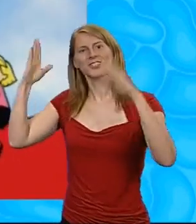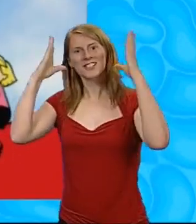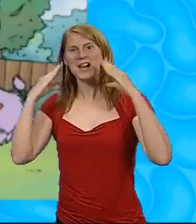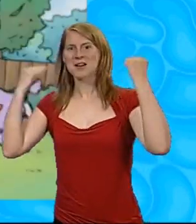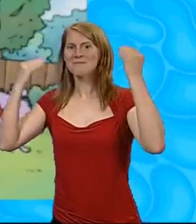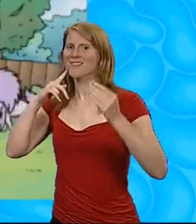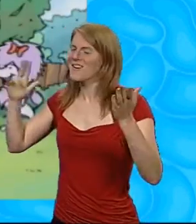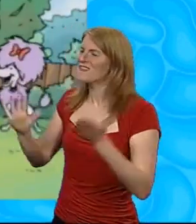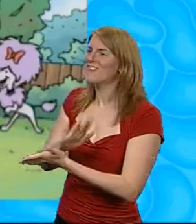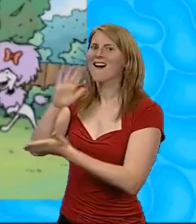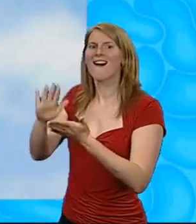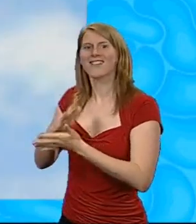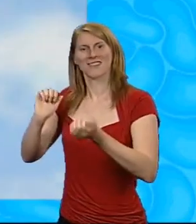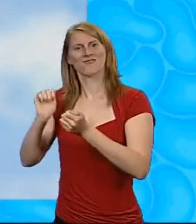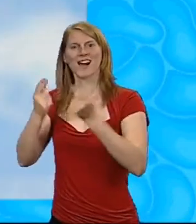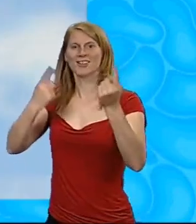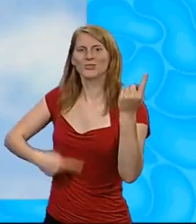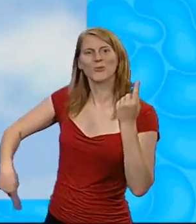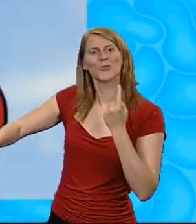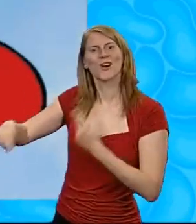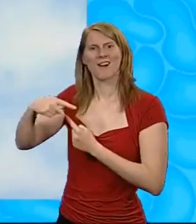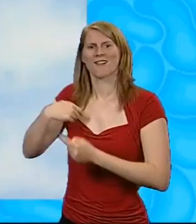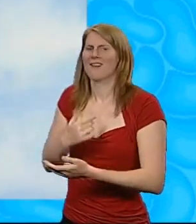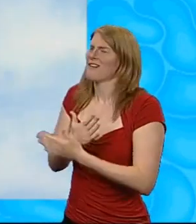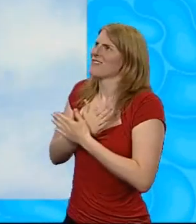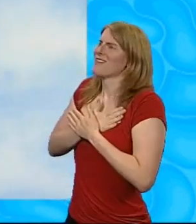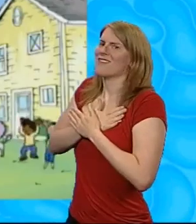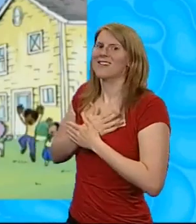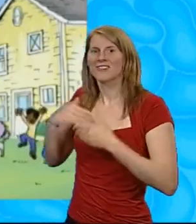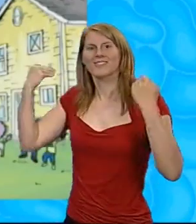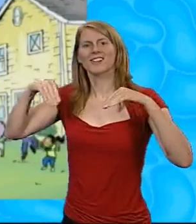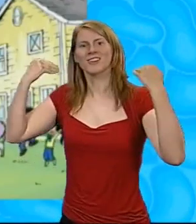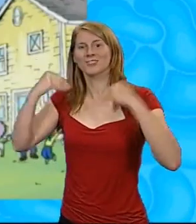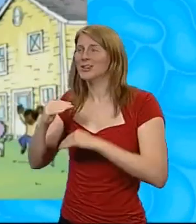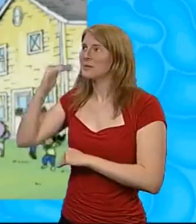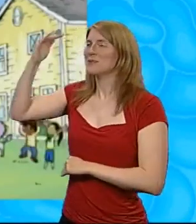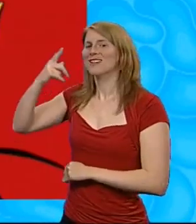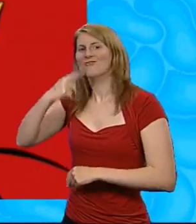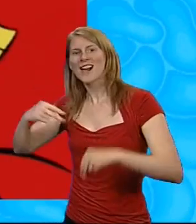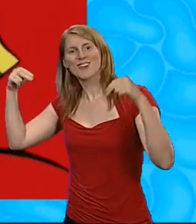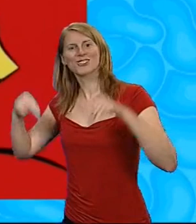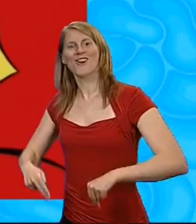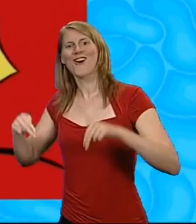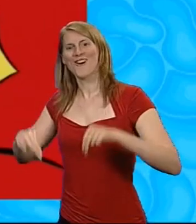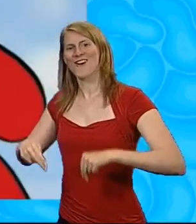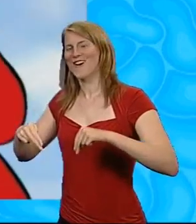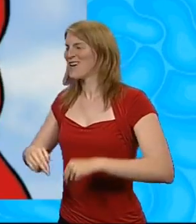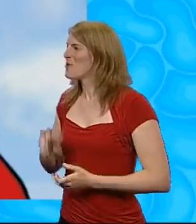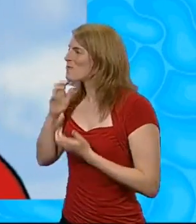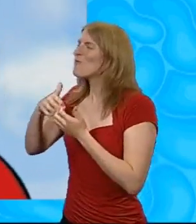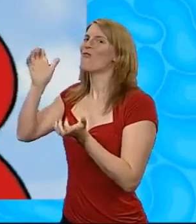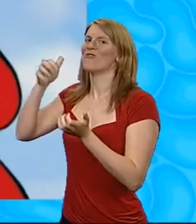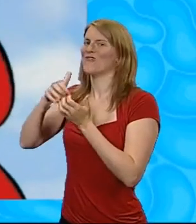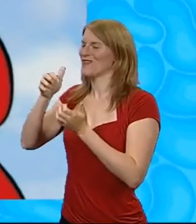Clifford's so much fun, he's a friend to us all. I love Clifford, the big red dog. Oh,